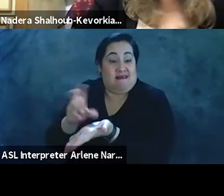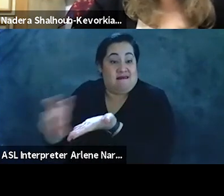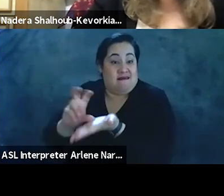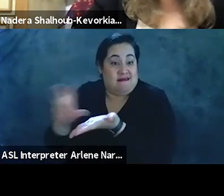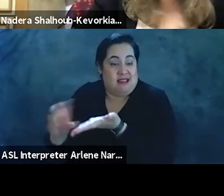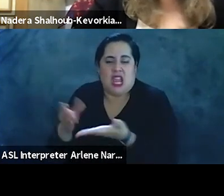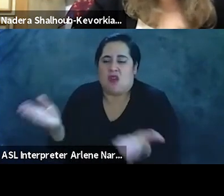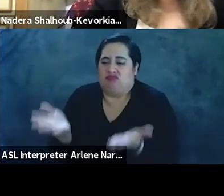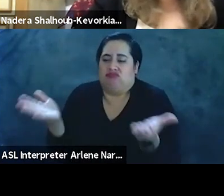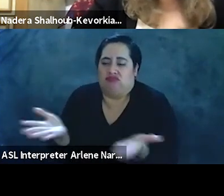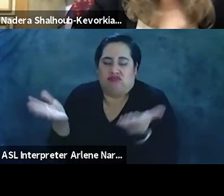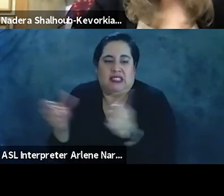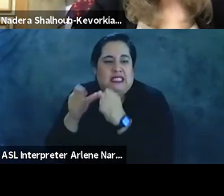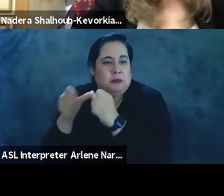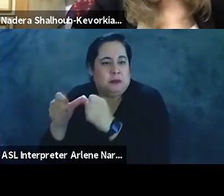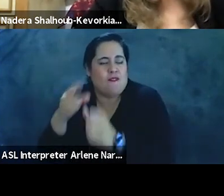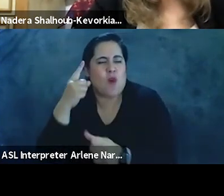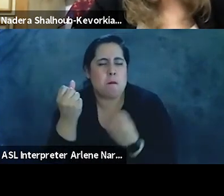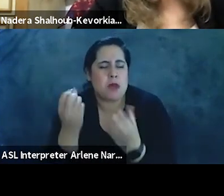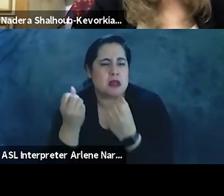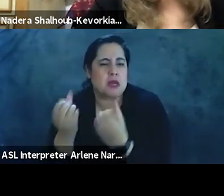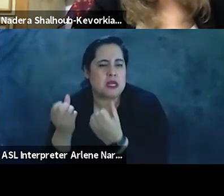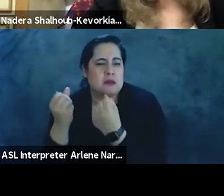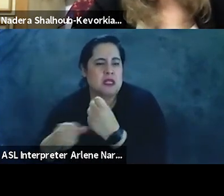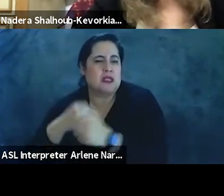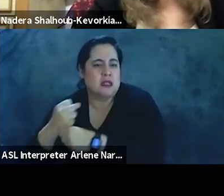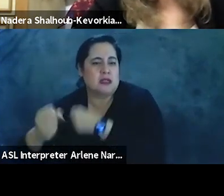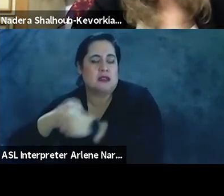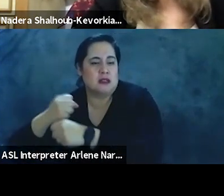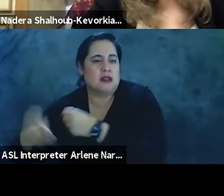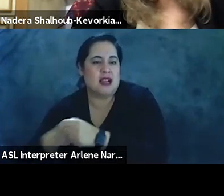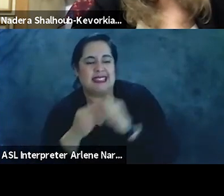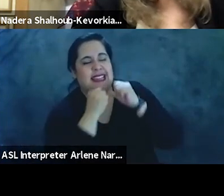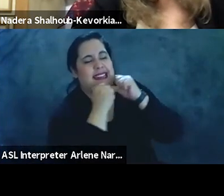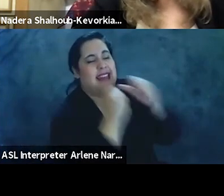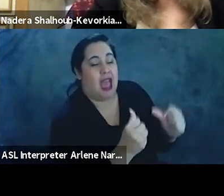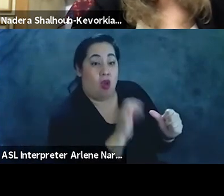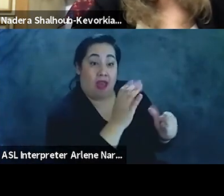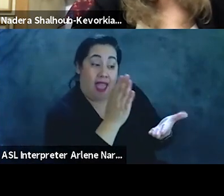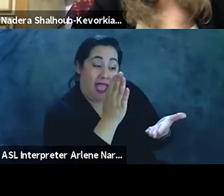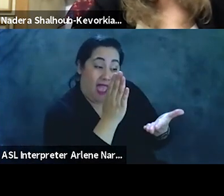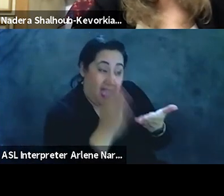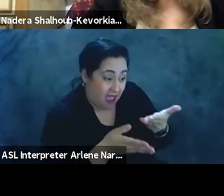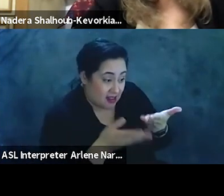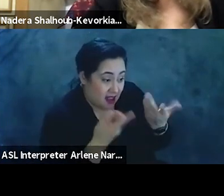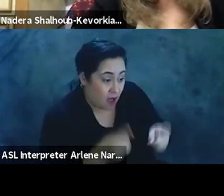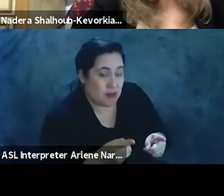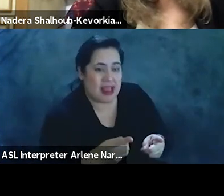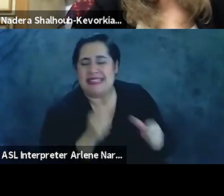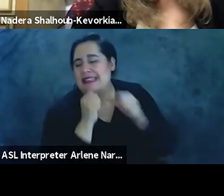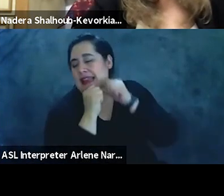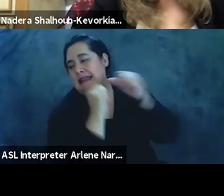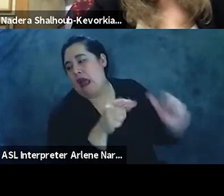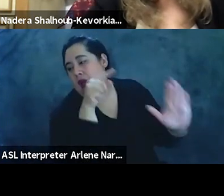what nourished it. That's what kept it going for decades and decades and decades and decades. The denial of the endings happening, the denial of ethnic cleansing, the